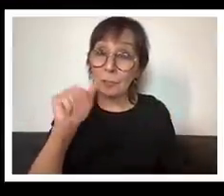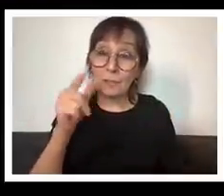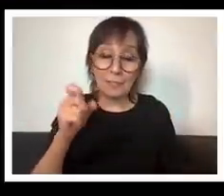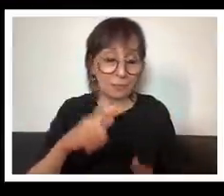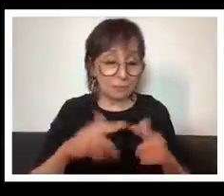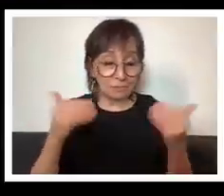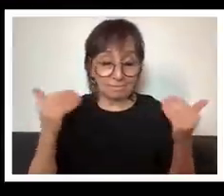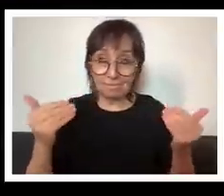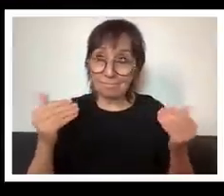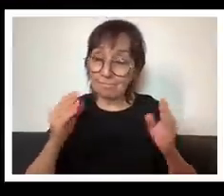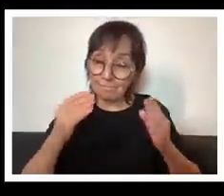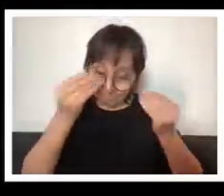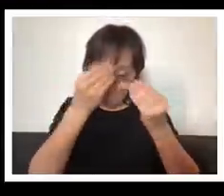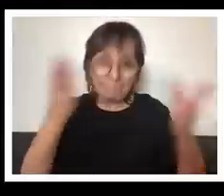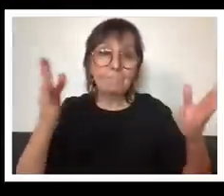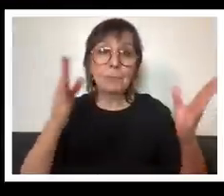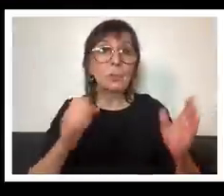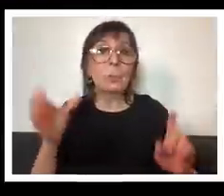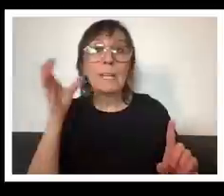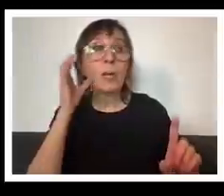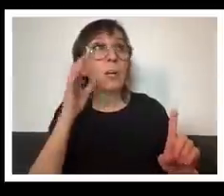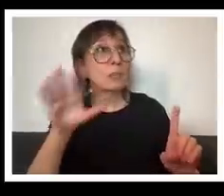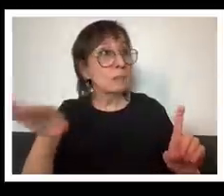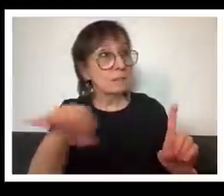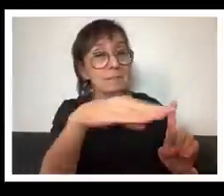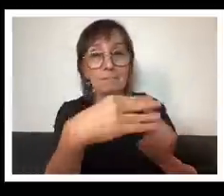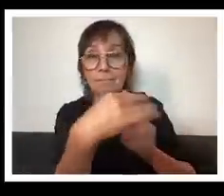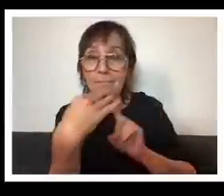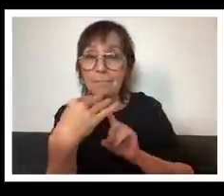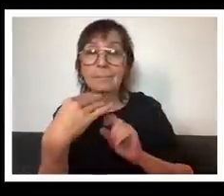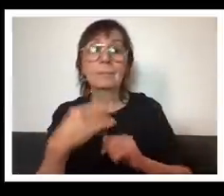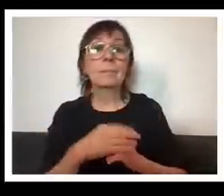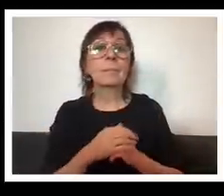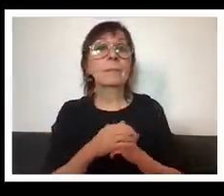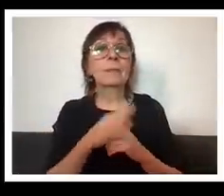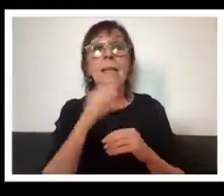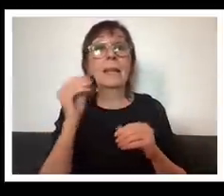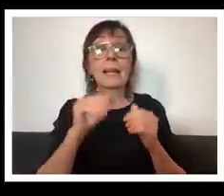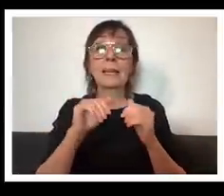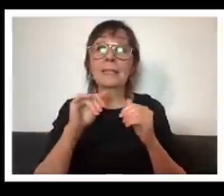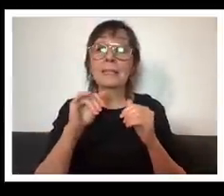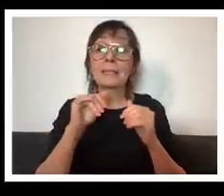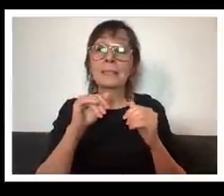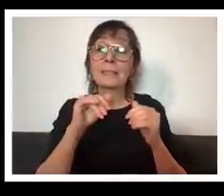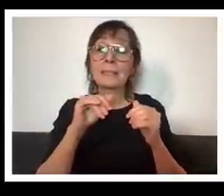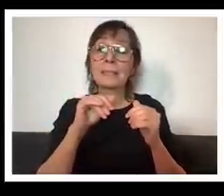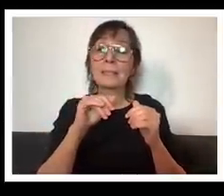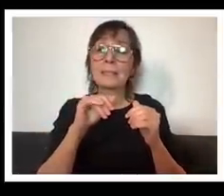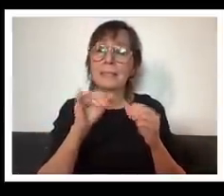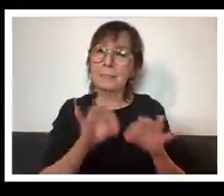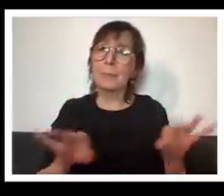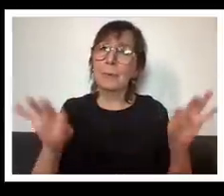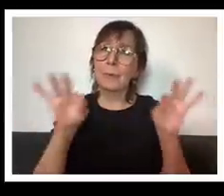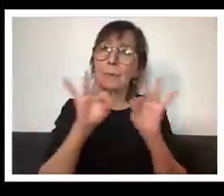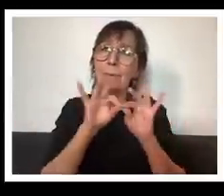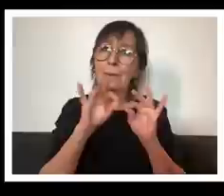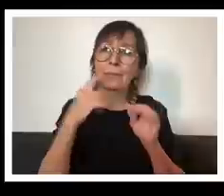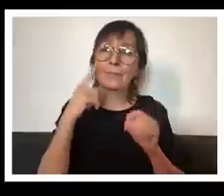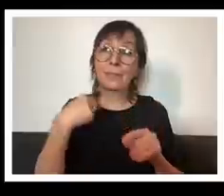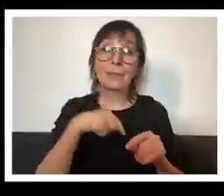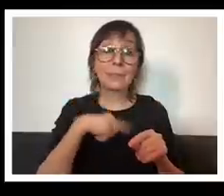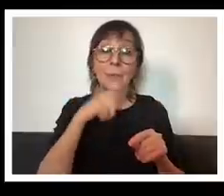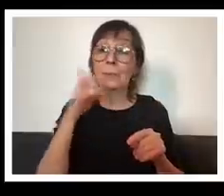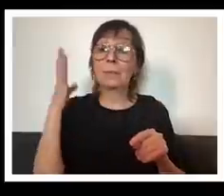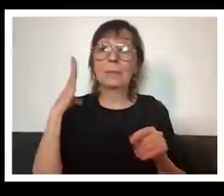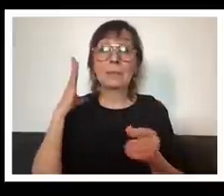uh and uh how important it is for uh those of us who